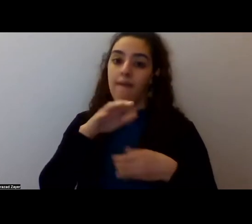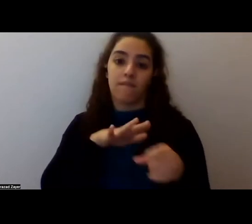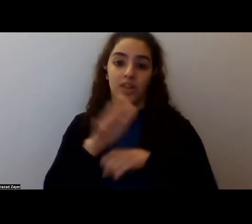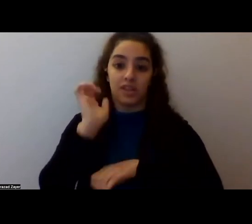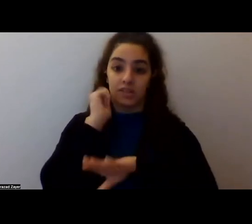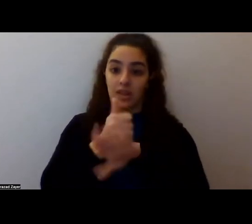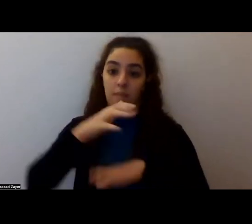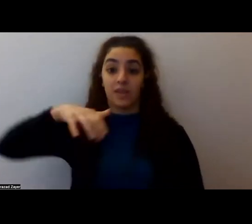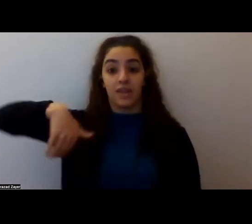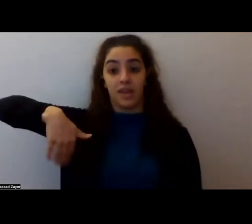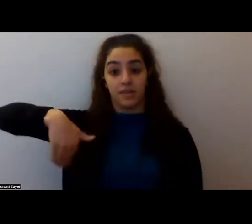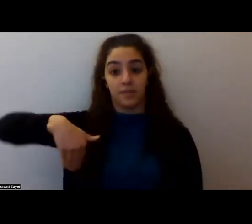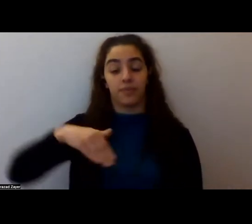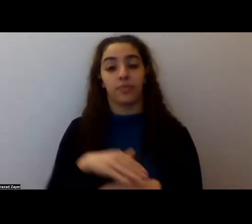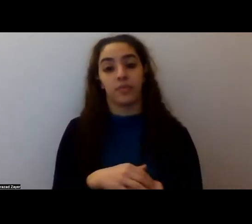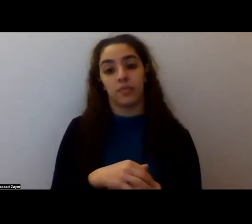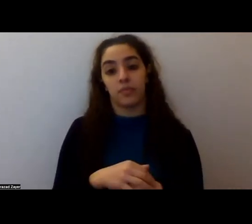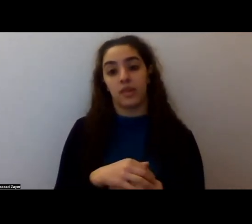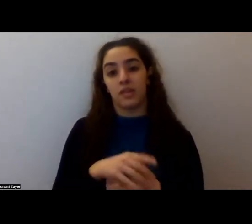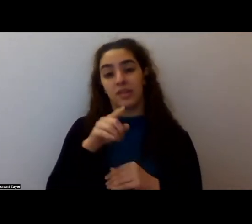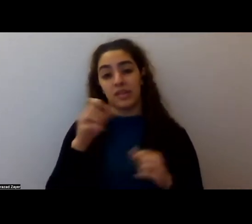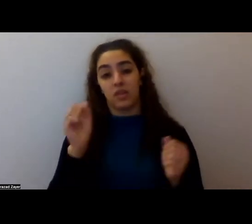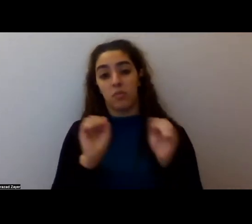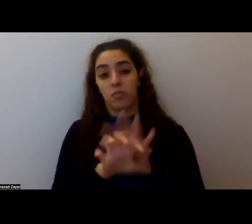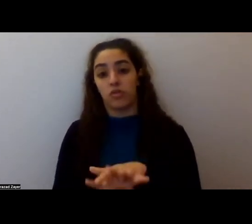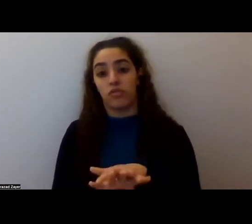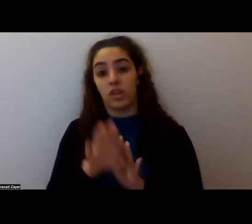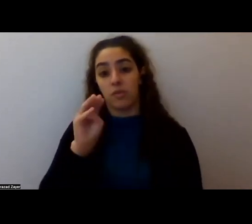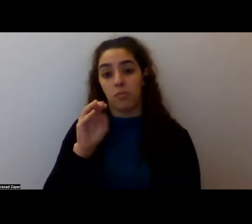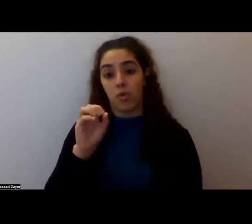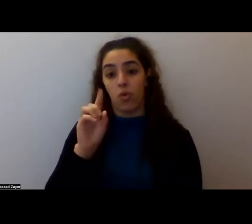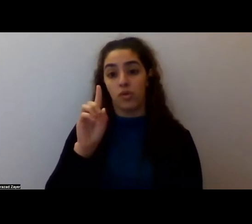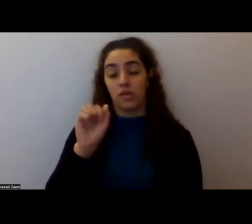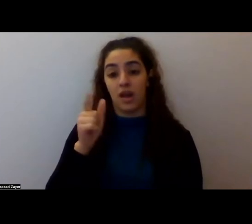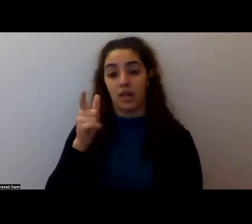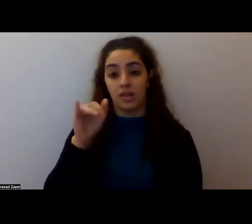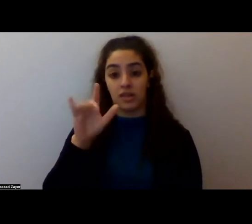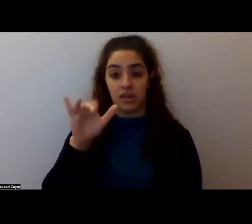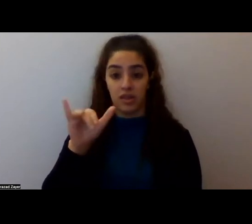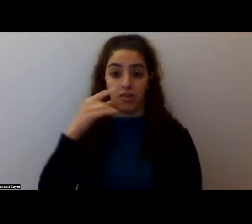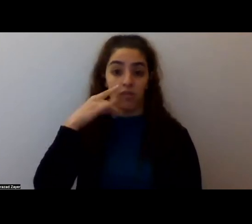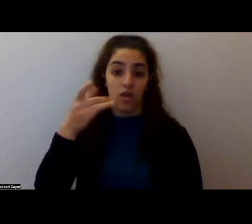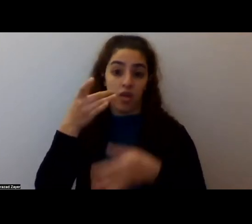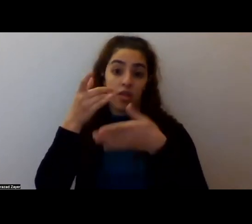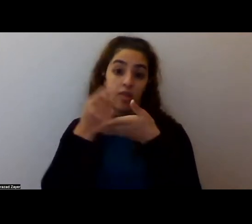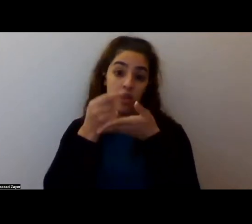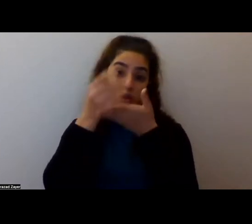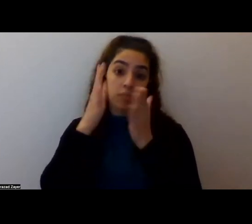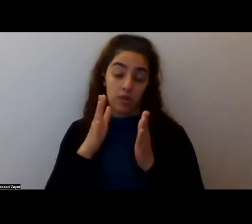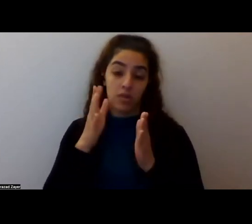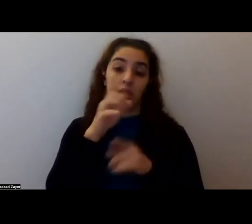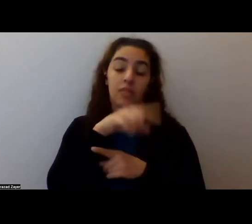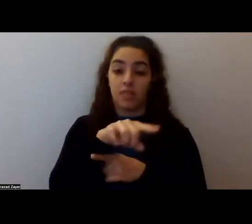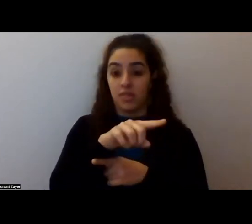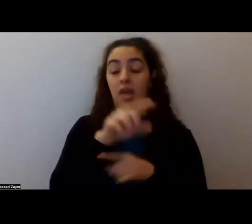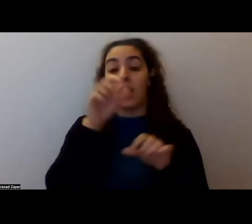um, modality to therapy. And there have absolutely been allegations, not only allegations,